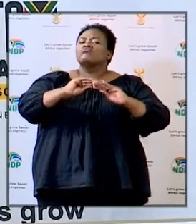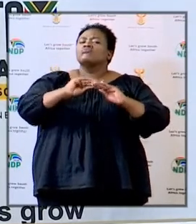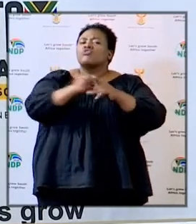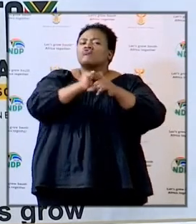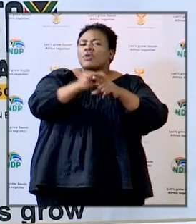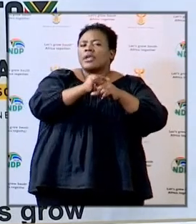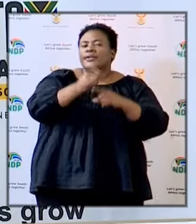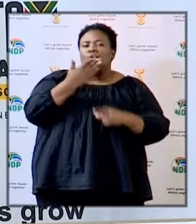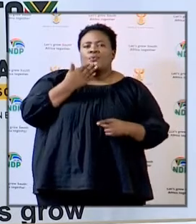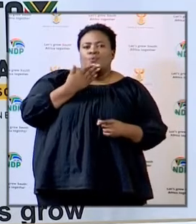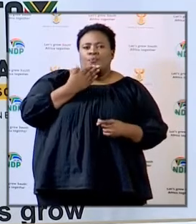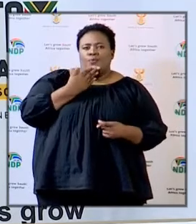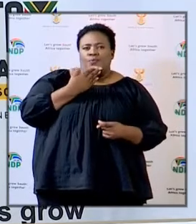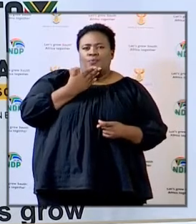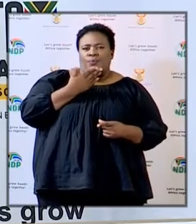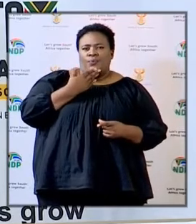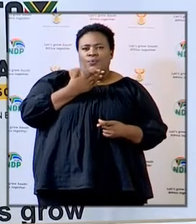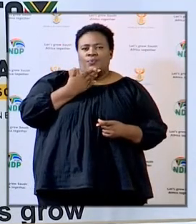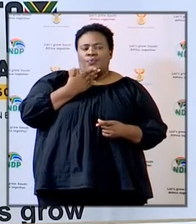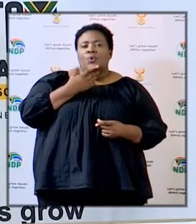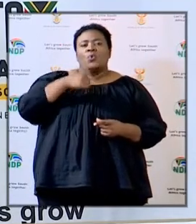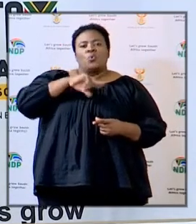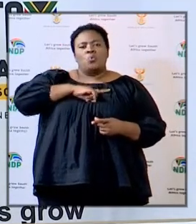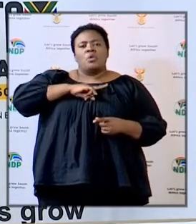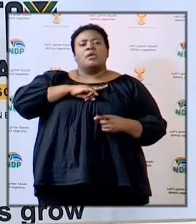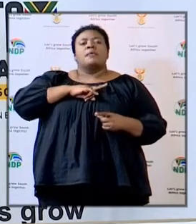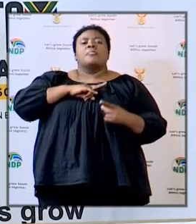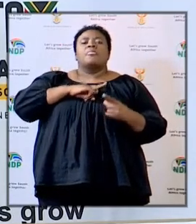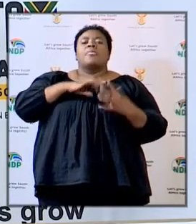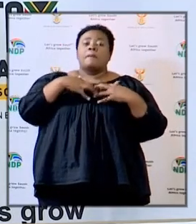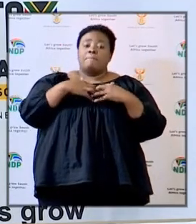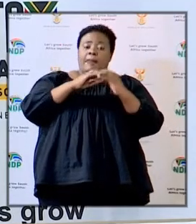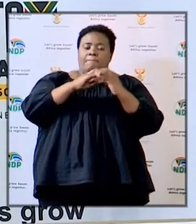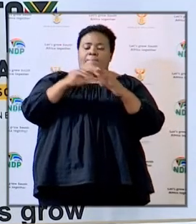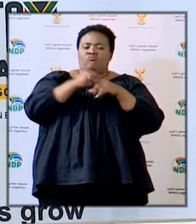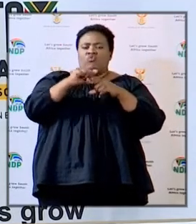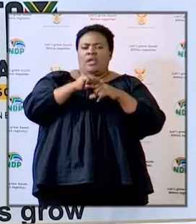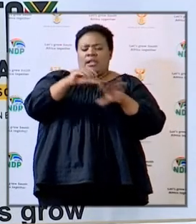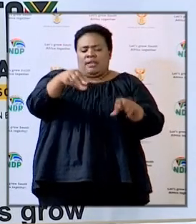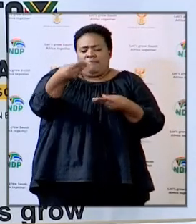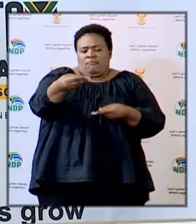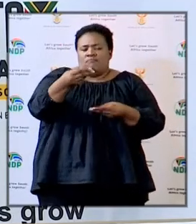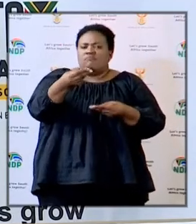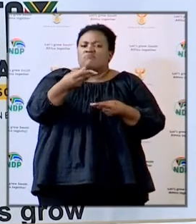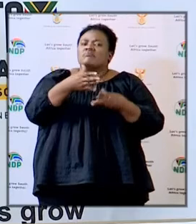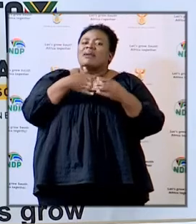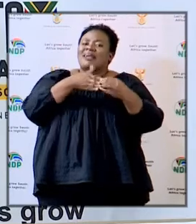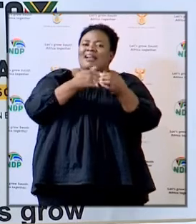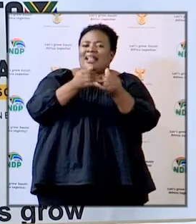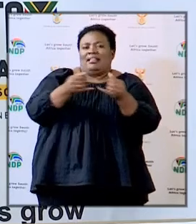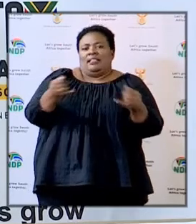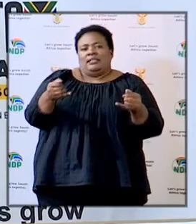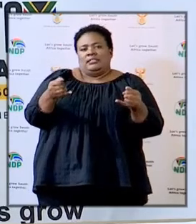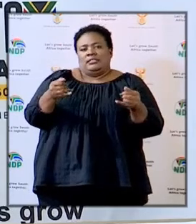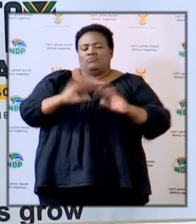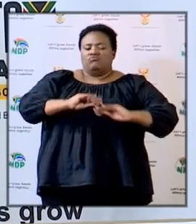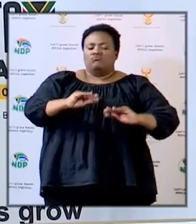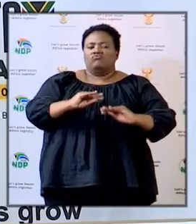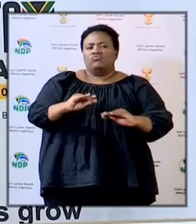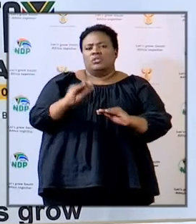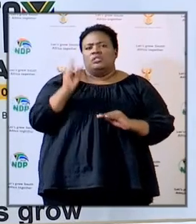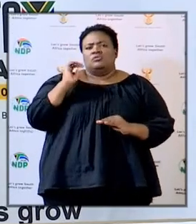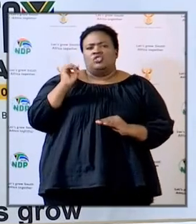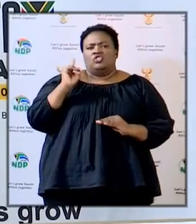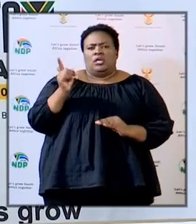we've put together a training manual in fact guidelines for training of